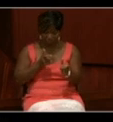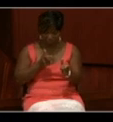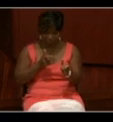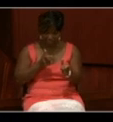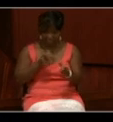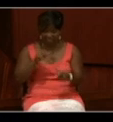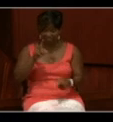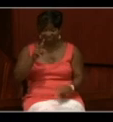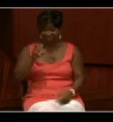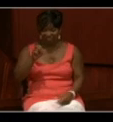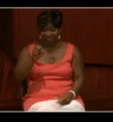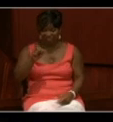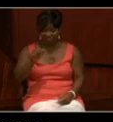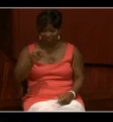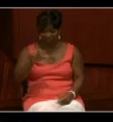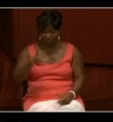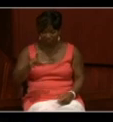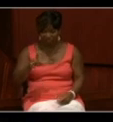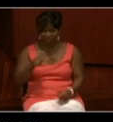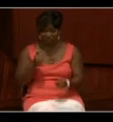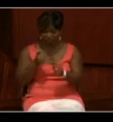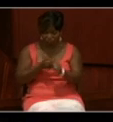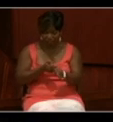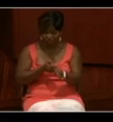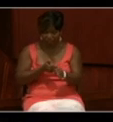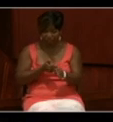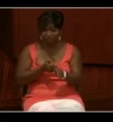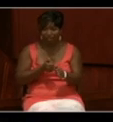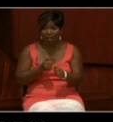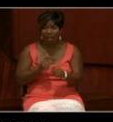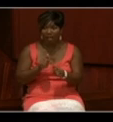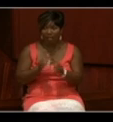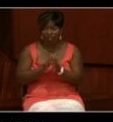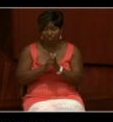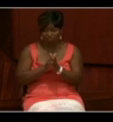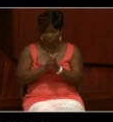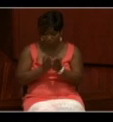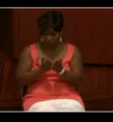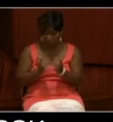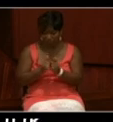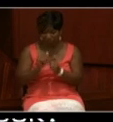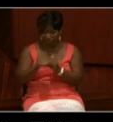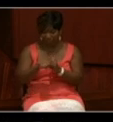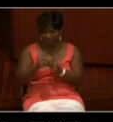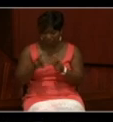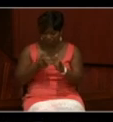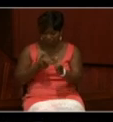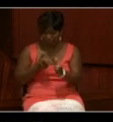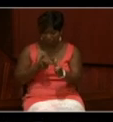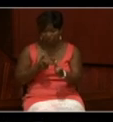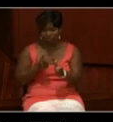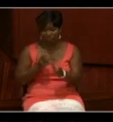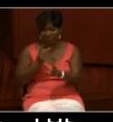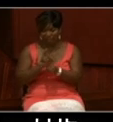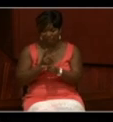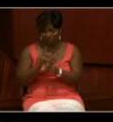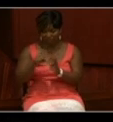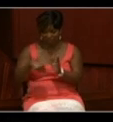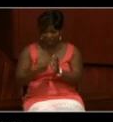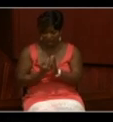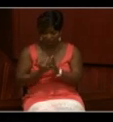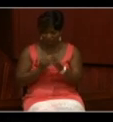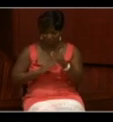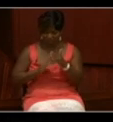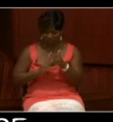was kept track of. And with the log books that I worked with, that speed was kept on an hourly basis throughout the day.